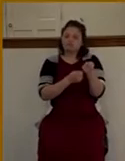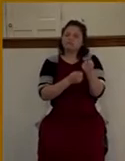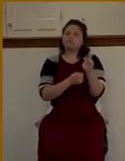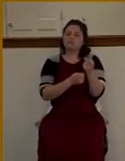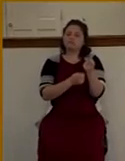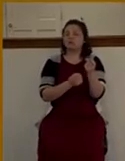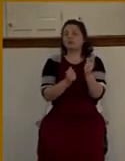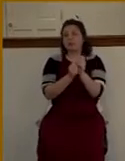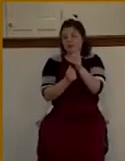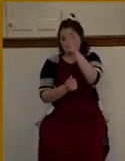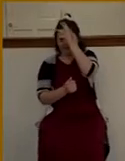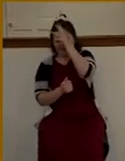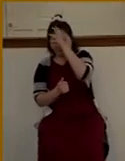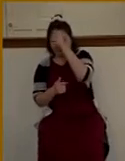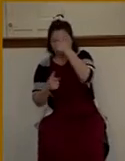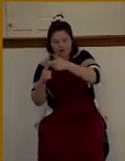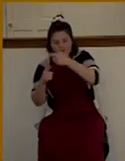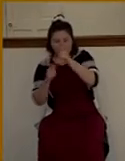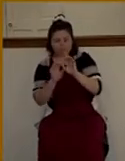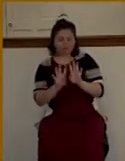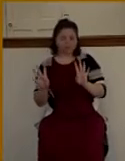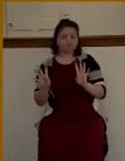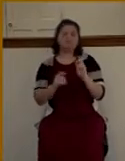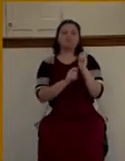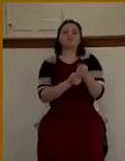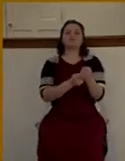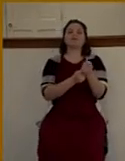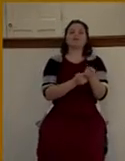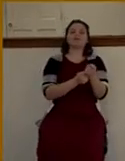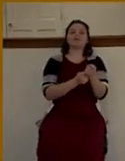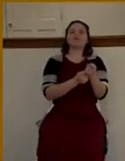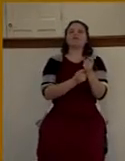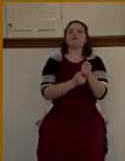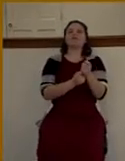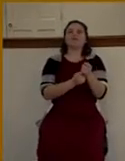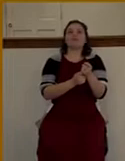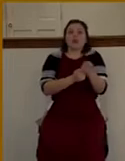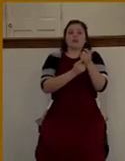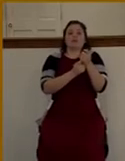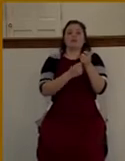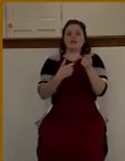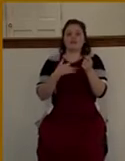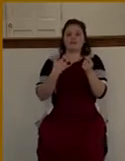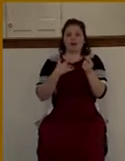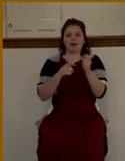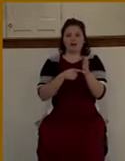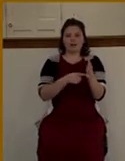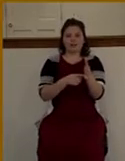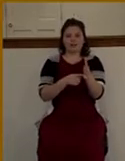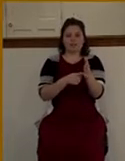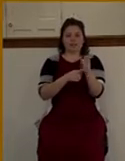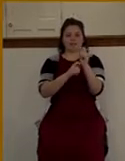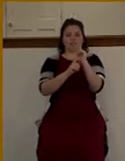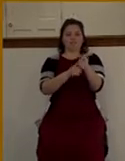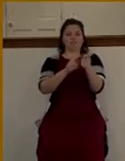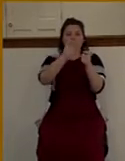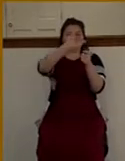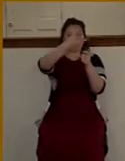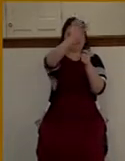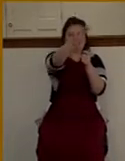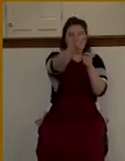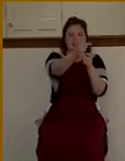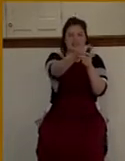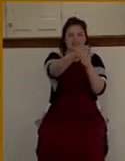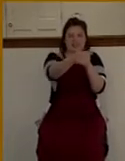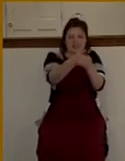the water. And all of a sudden, a fish hit the line, and my rod bent down. It was obvious